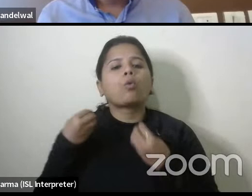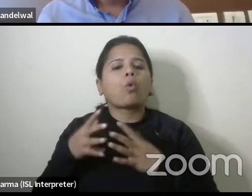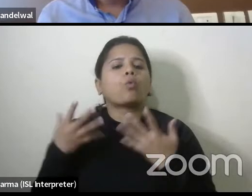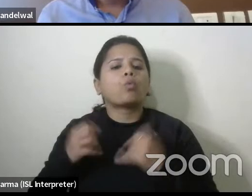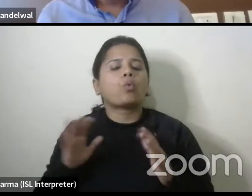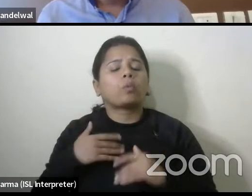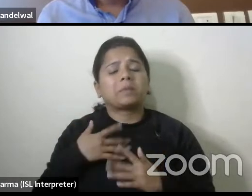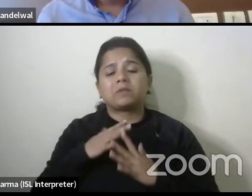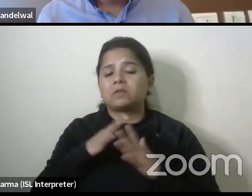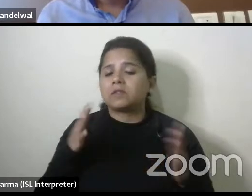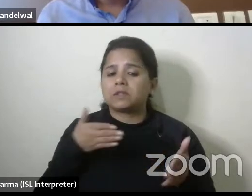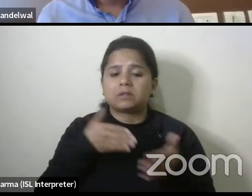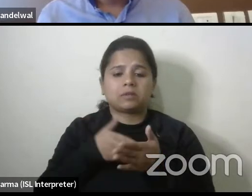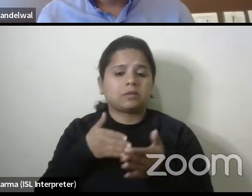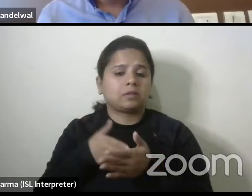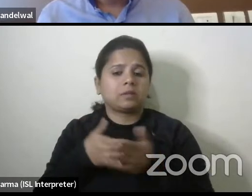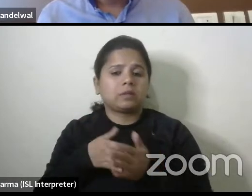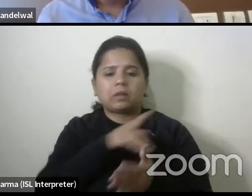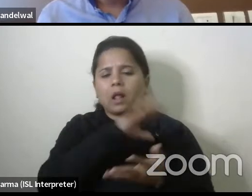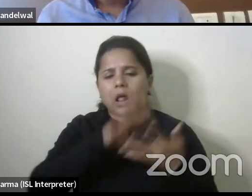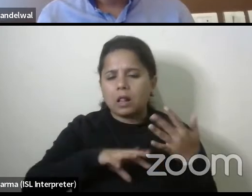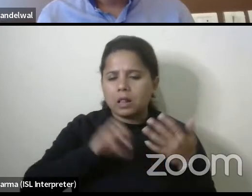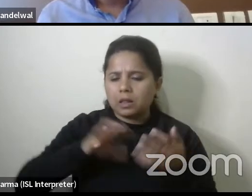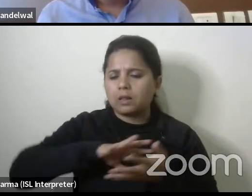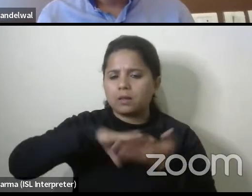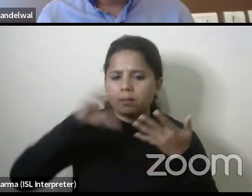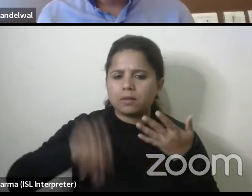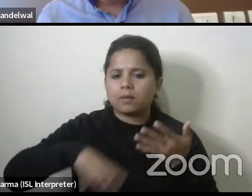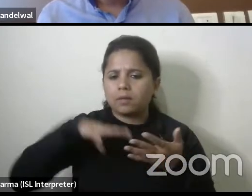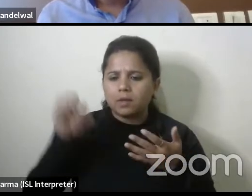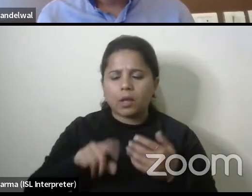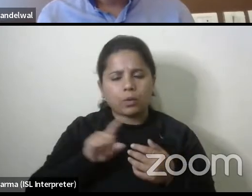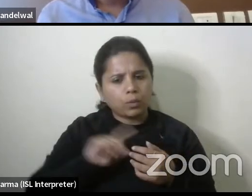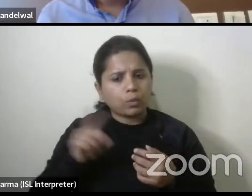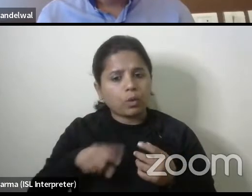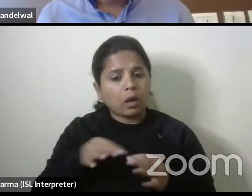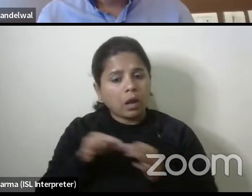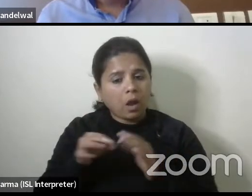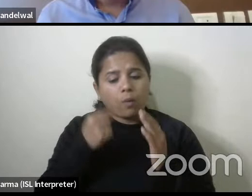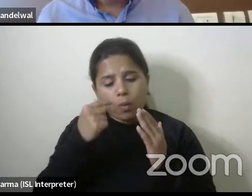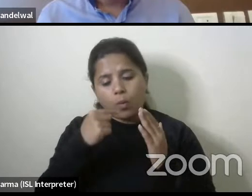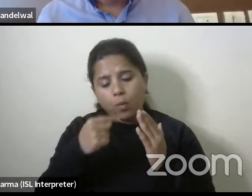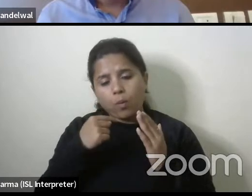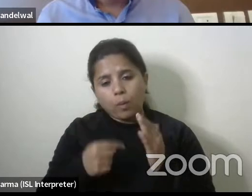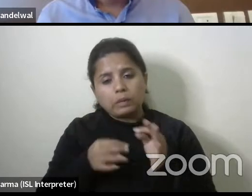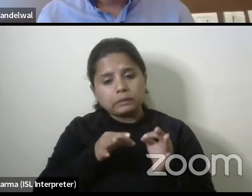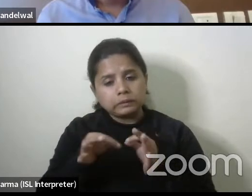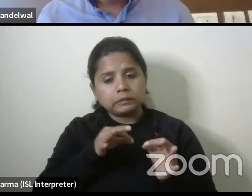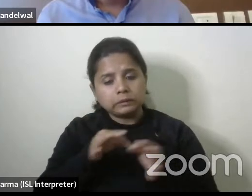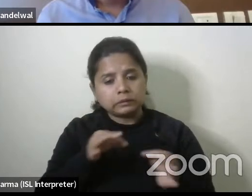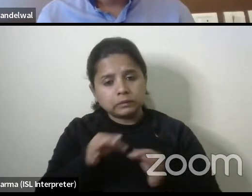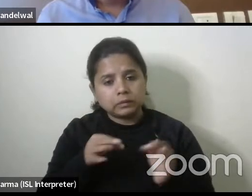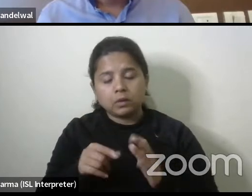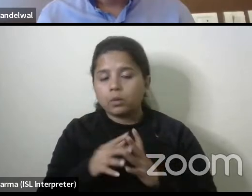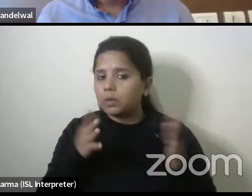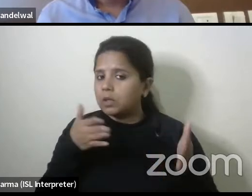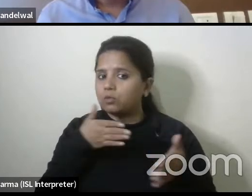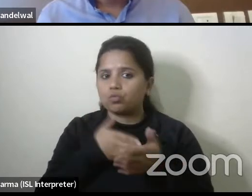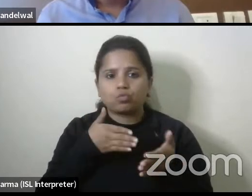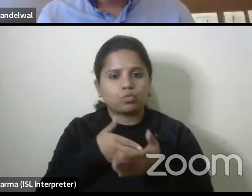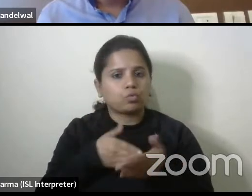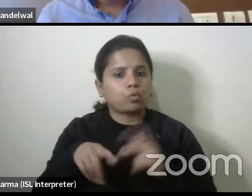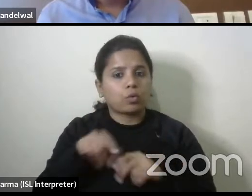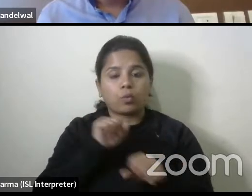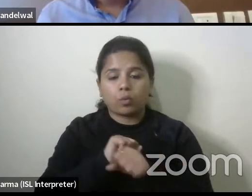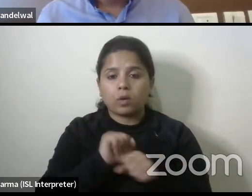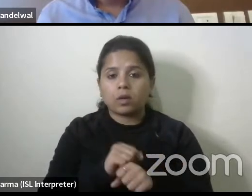a lot you know like cutting down here cutting down there and having to justify every single item on the boq is a huge challenge especially when working with